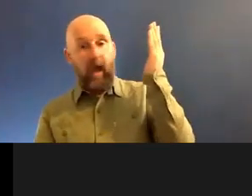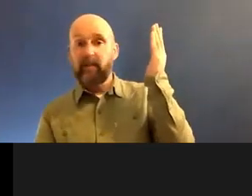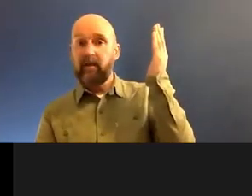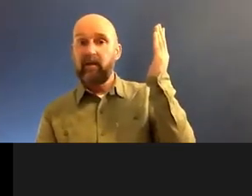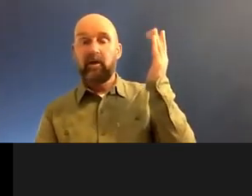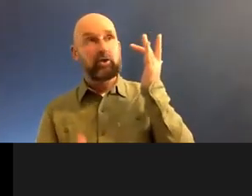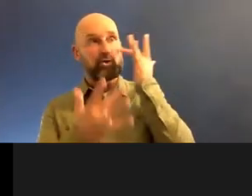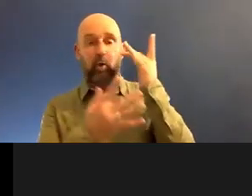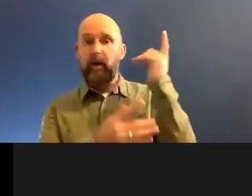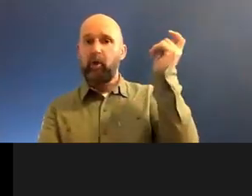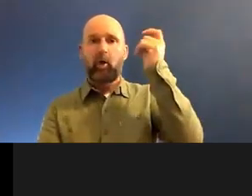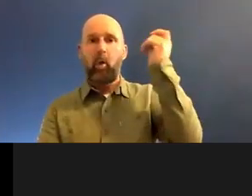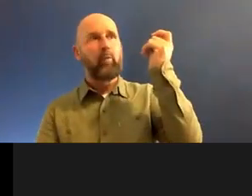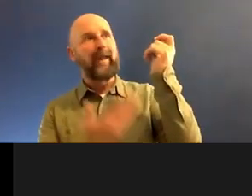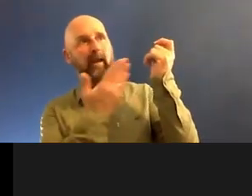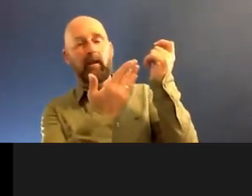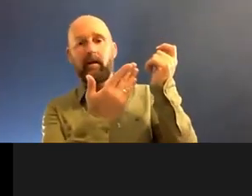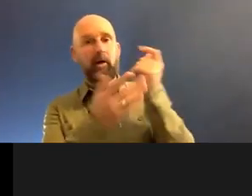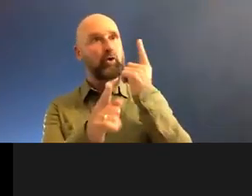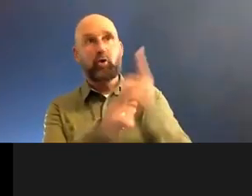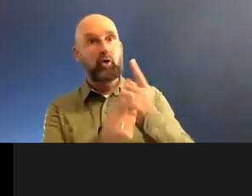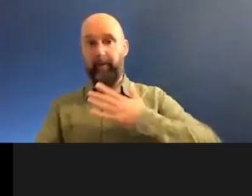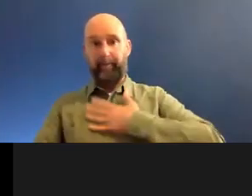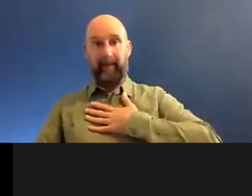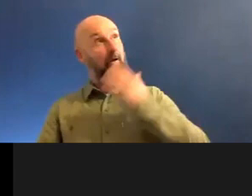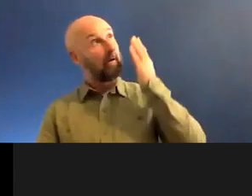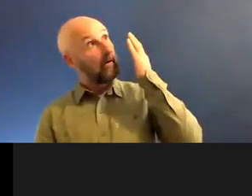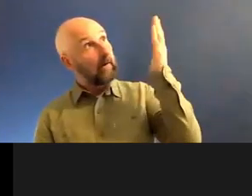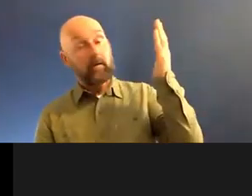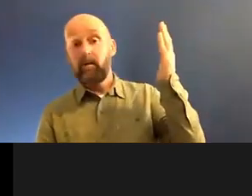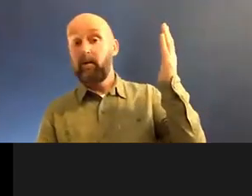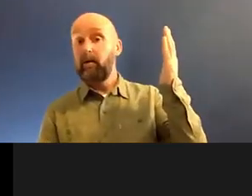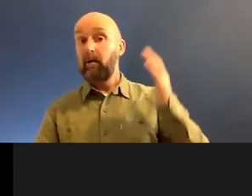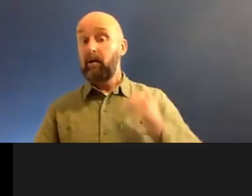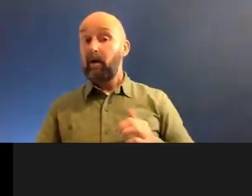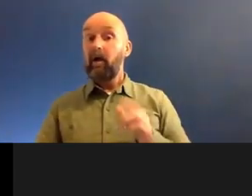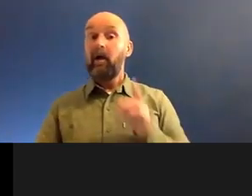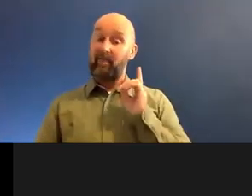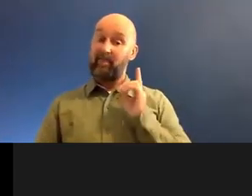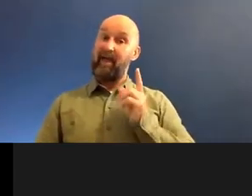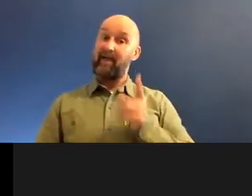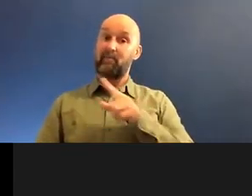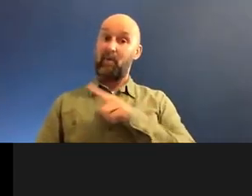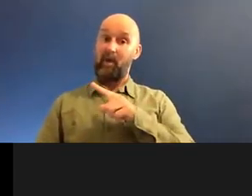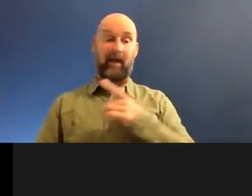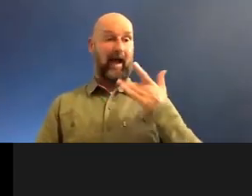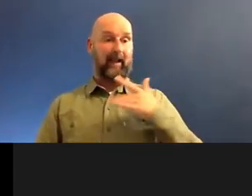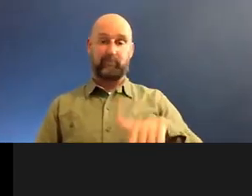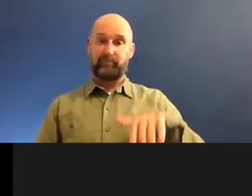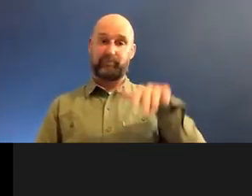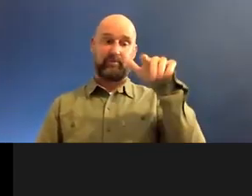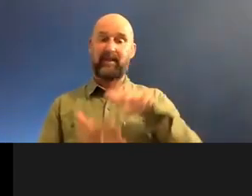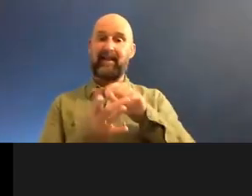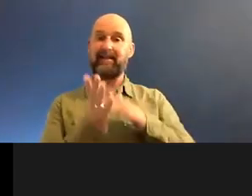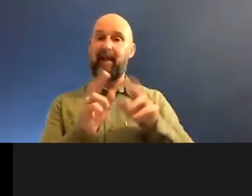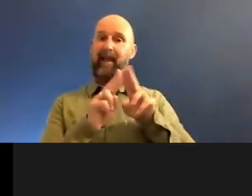his glory and it's nothing to do with you. And I think this is why is the, in the Islamic household, Islamic art is